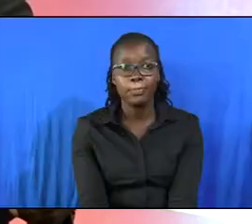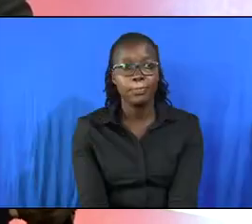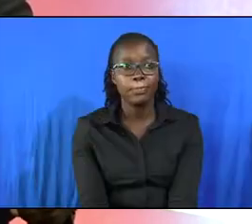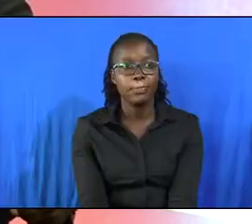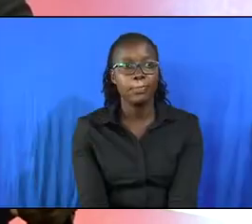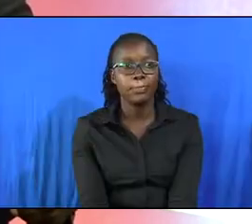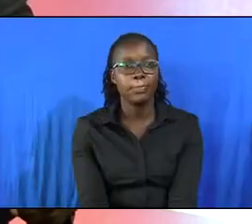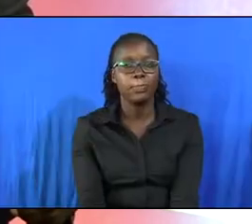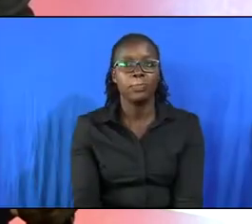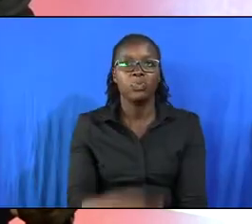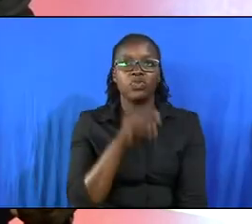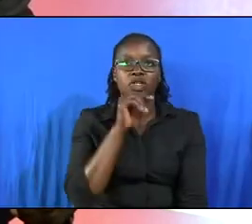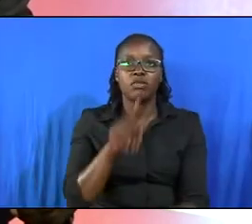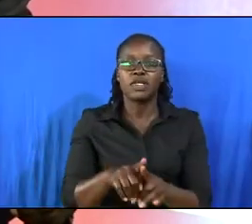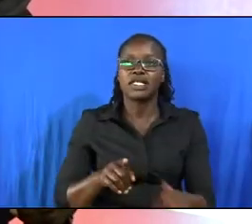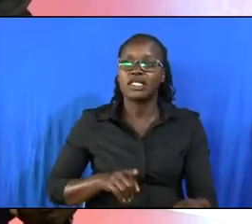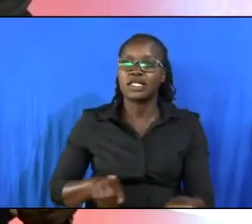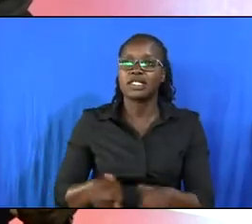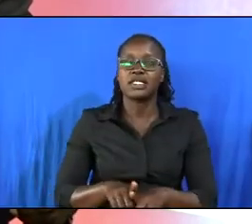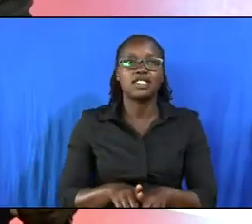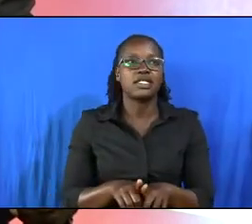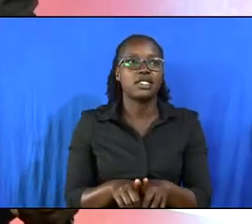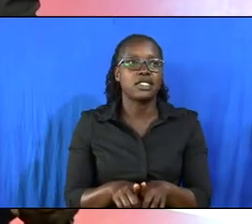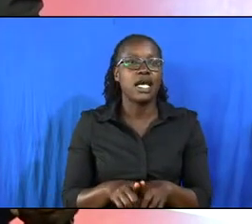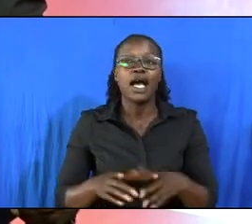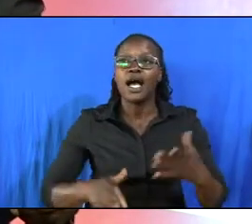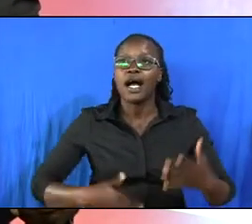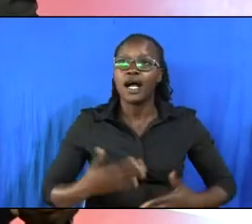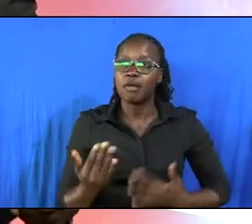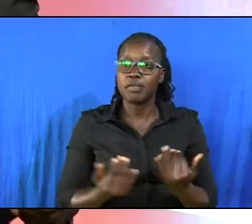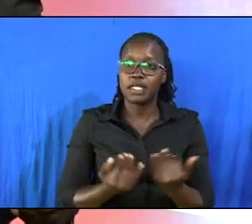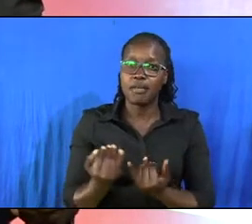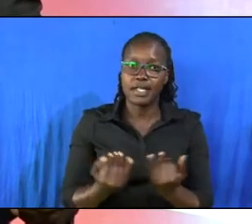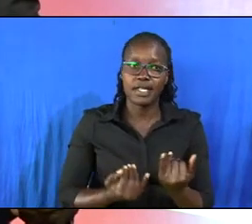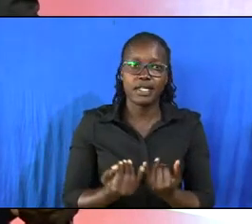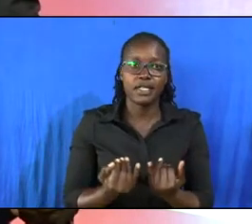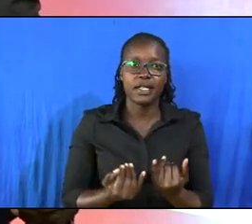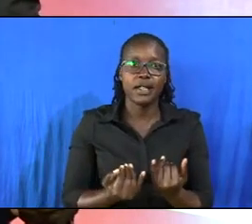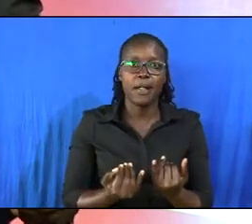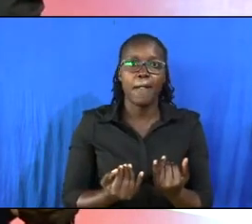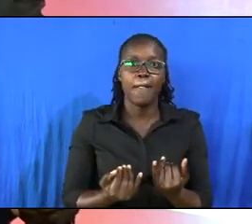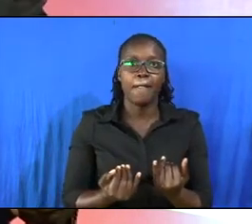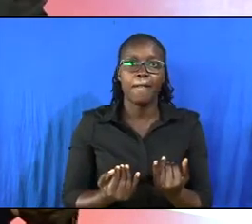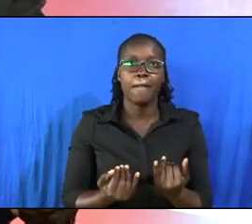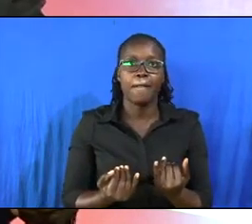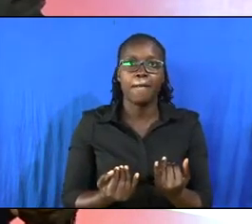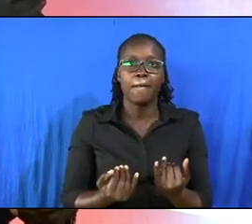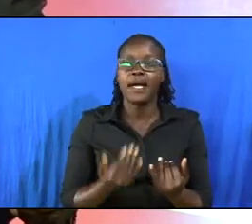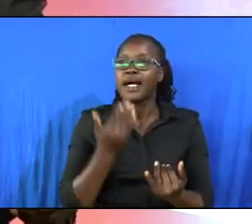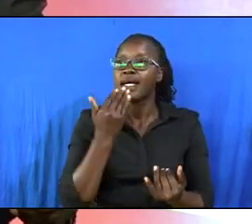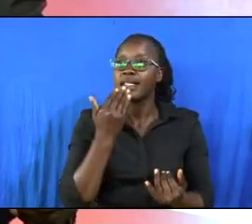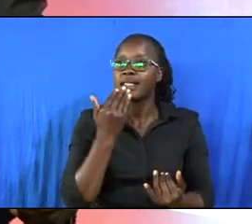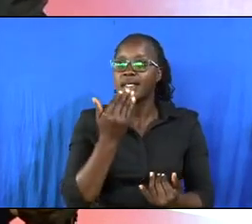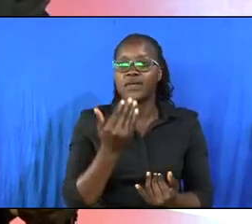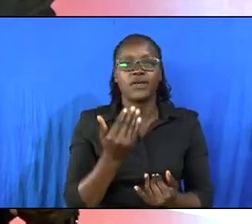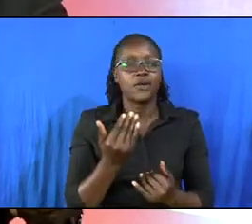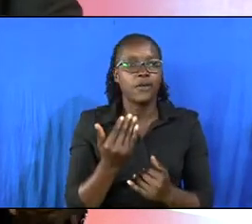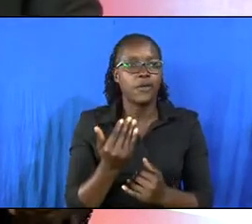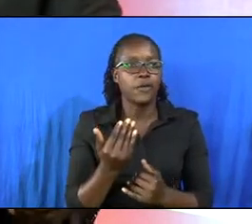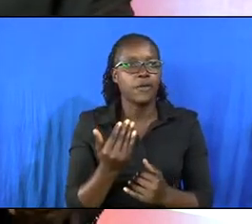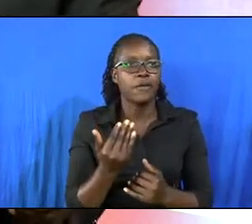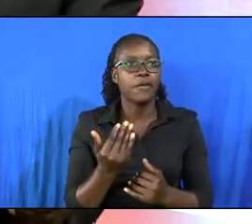brothers and sisters in christ happy sabbath happy sabbath thank you i'm